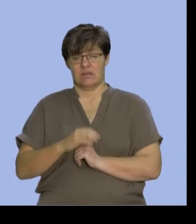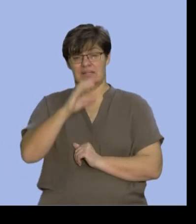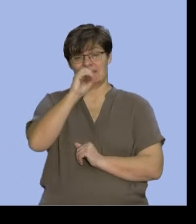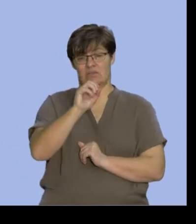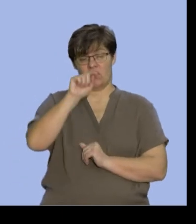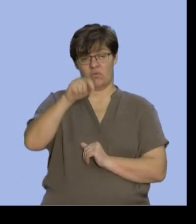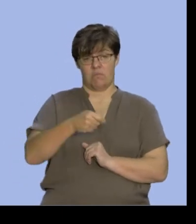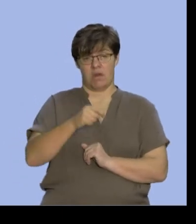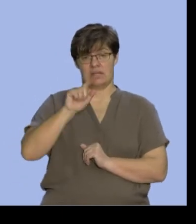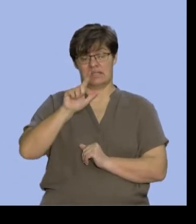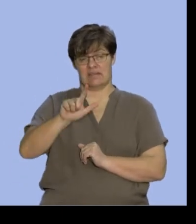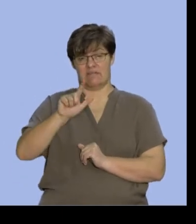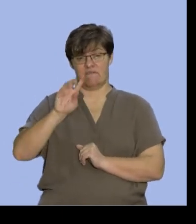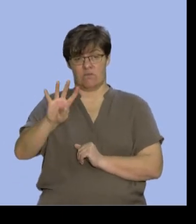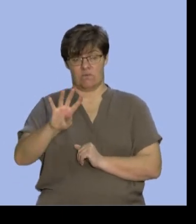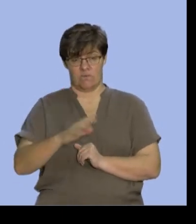7, 4.